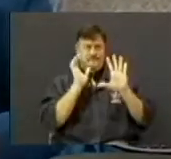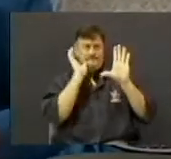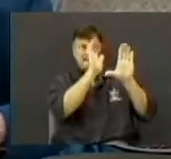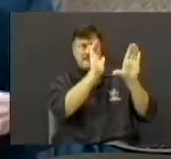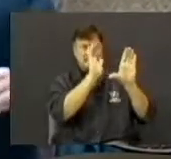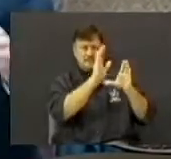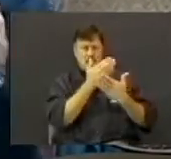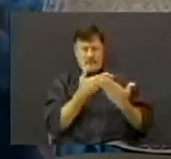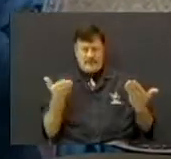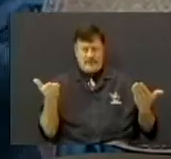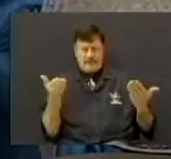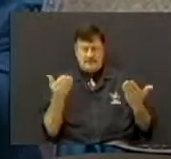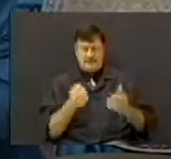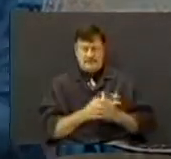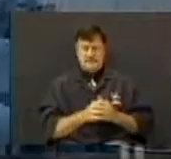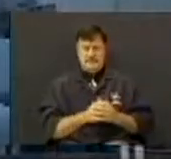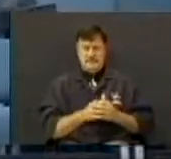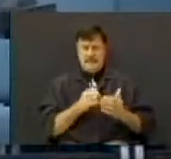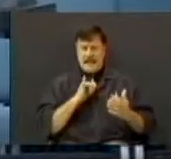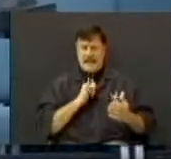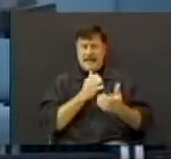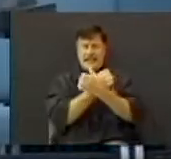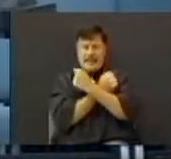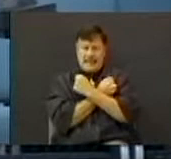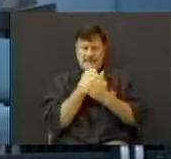go to a ball game this afternoon. I love it.